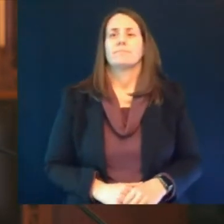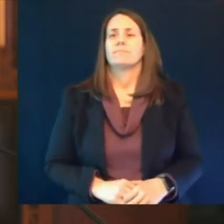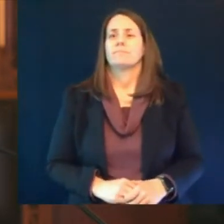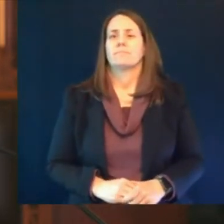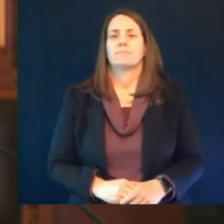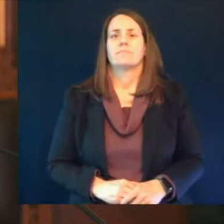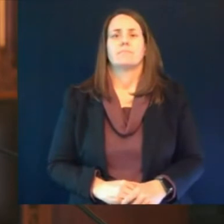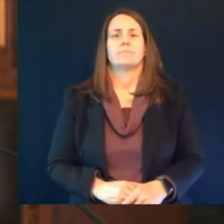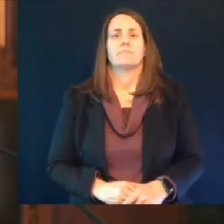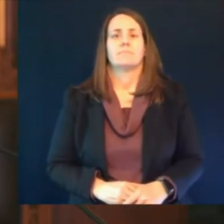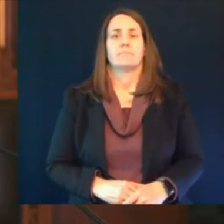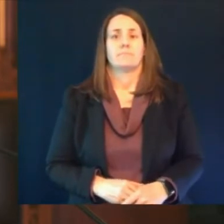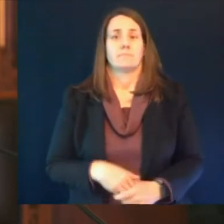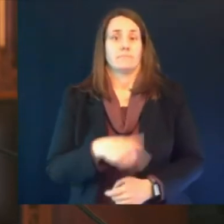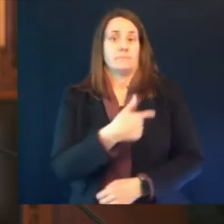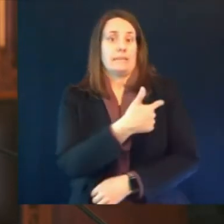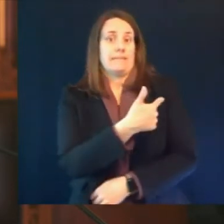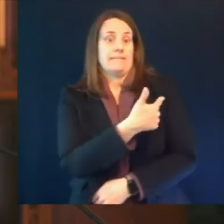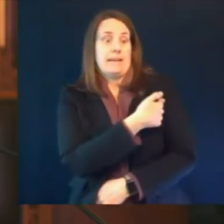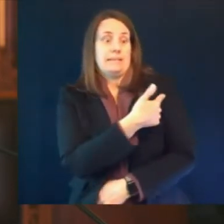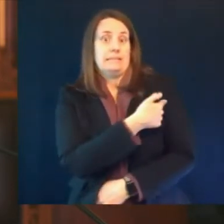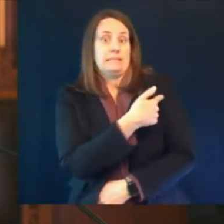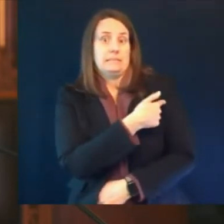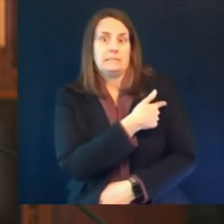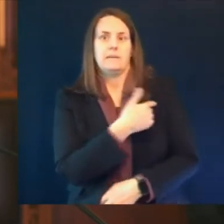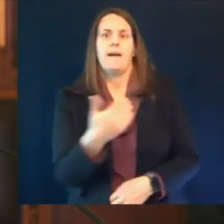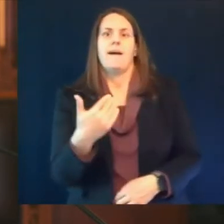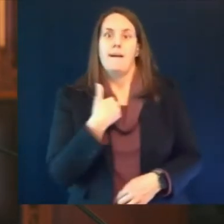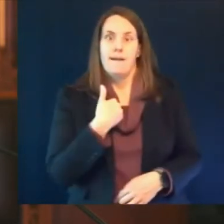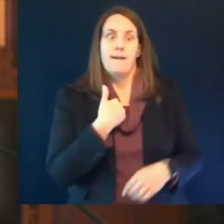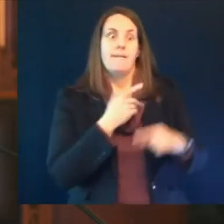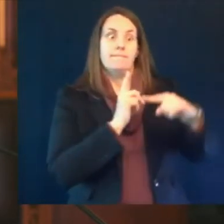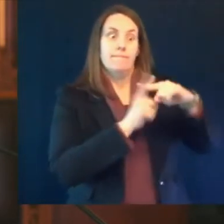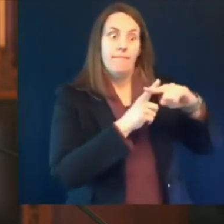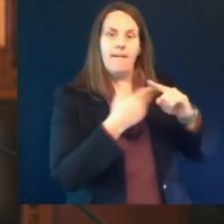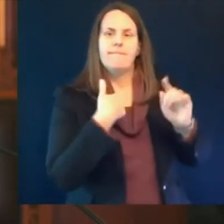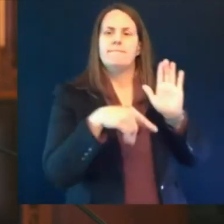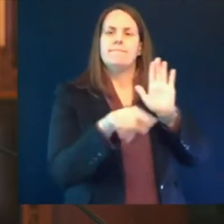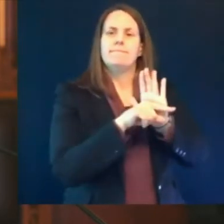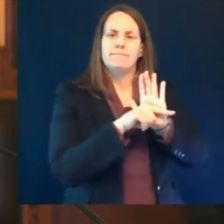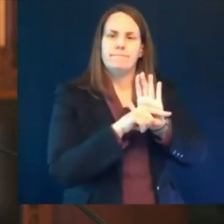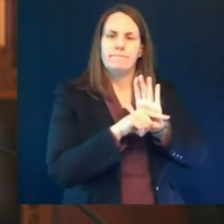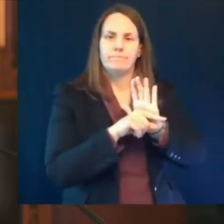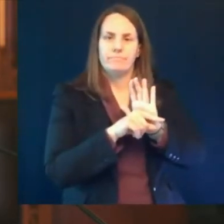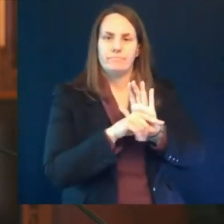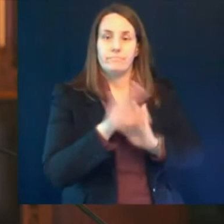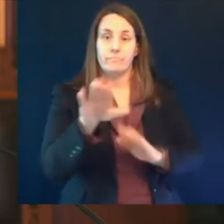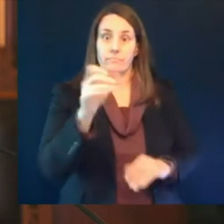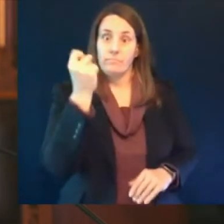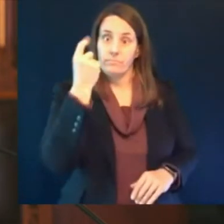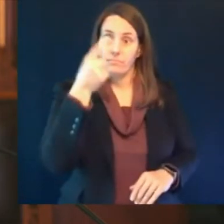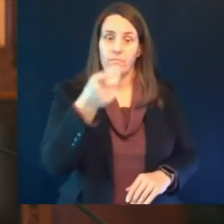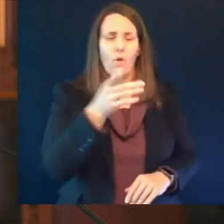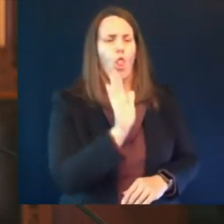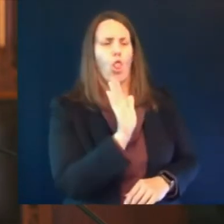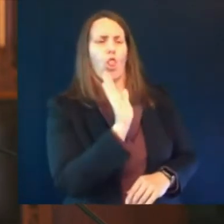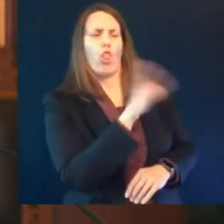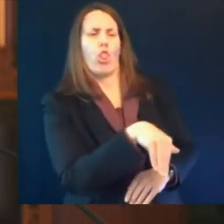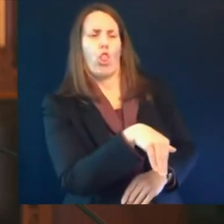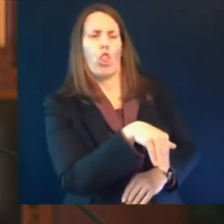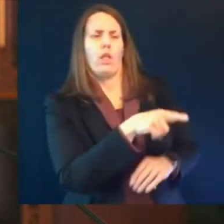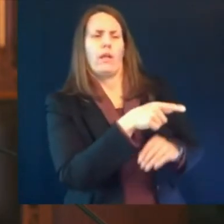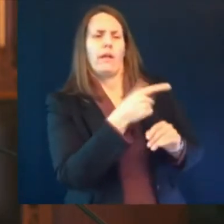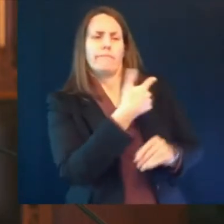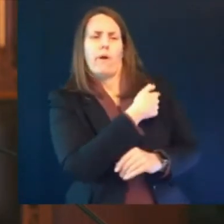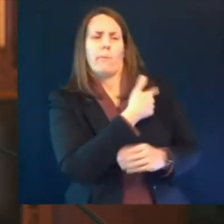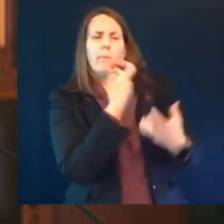simply the risk of vaccination vaccination it's the risks of not getting vaccinated and here's a little piece of information that i think is